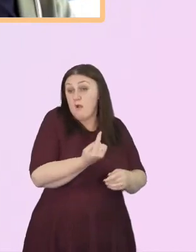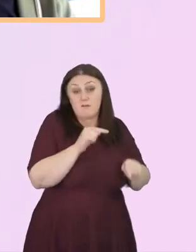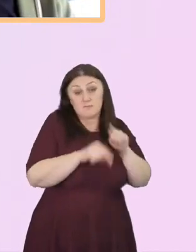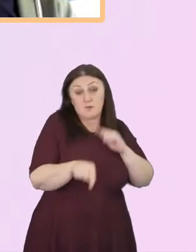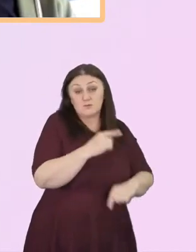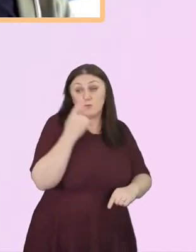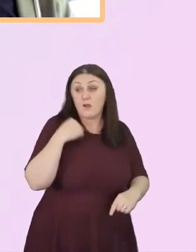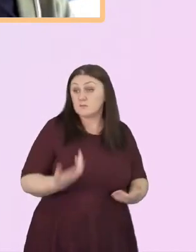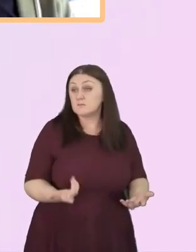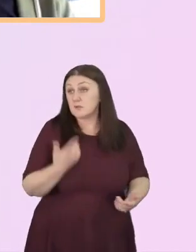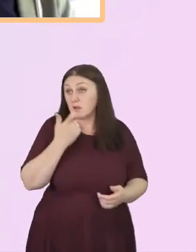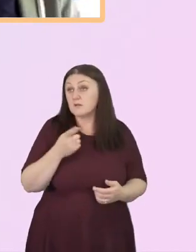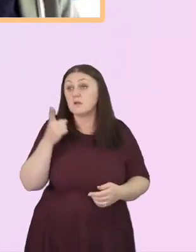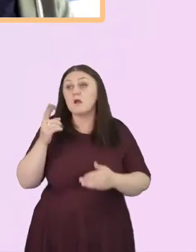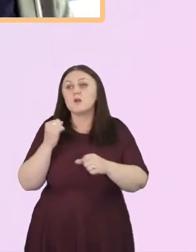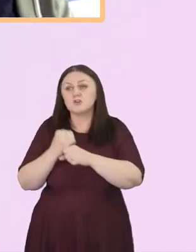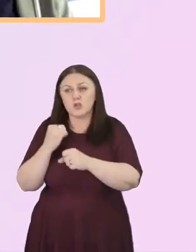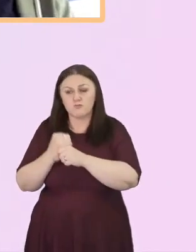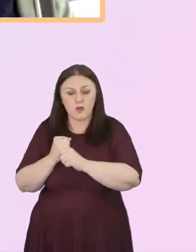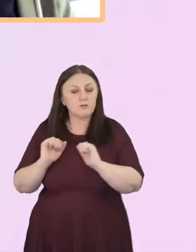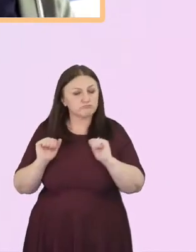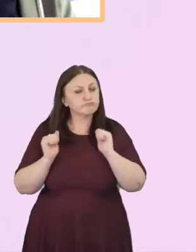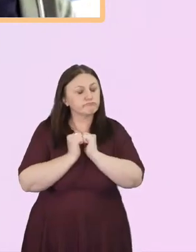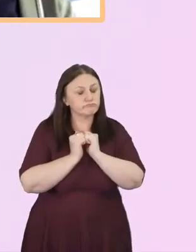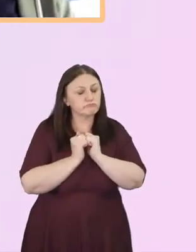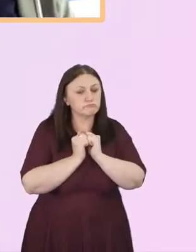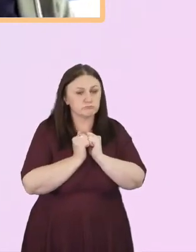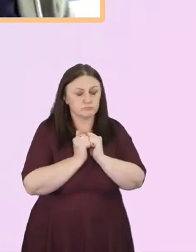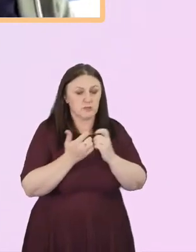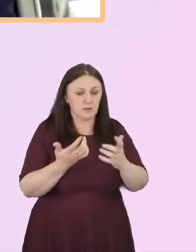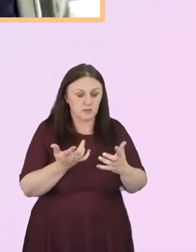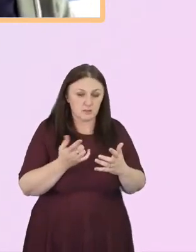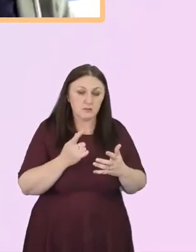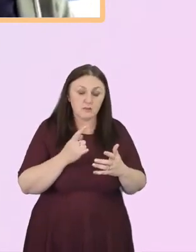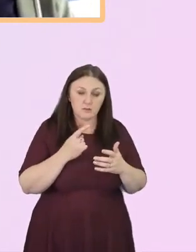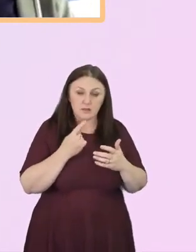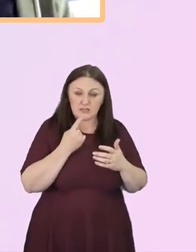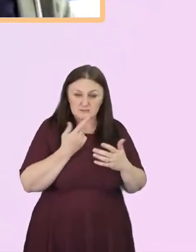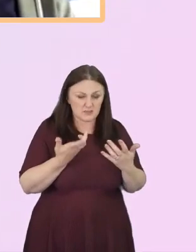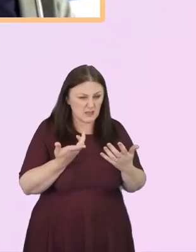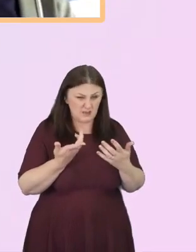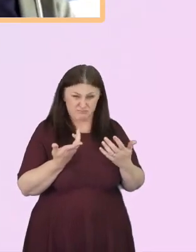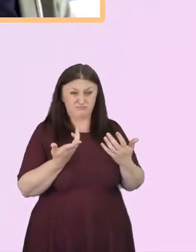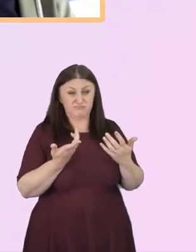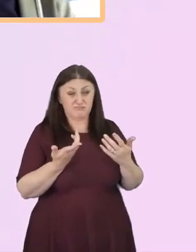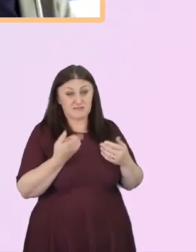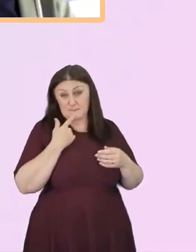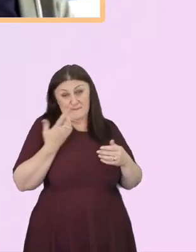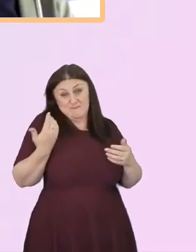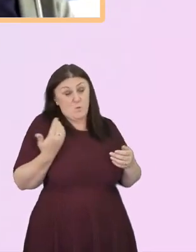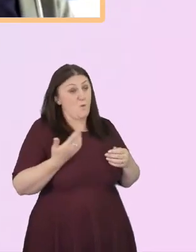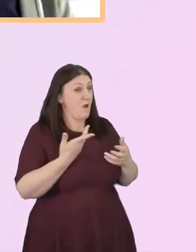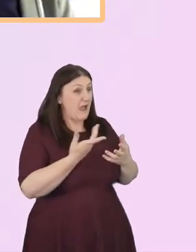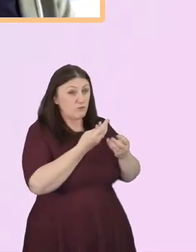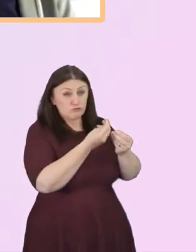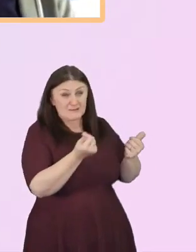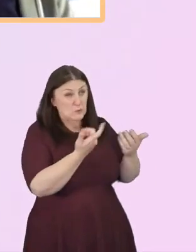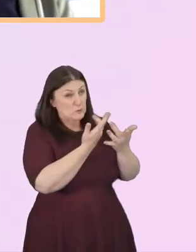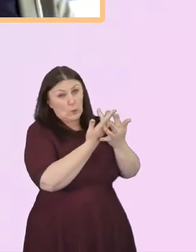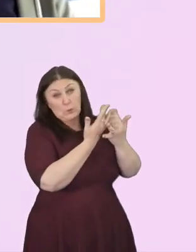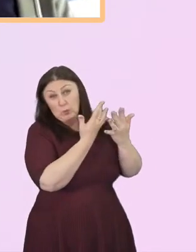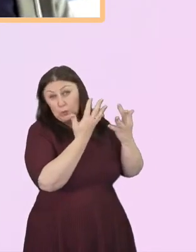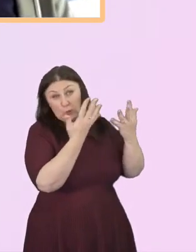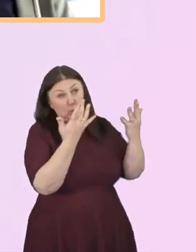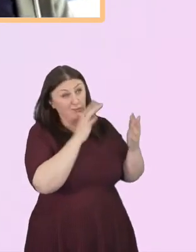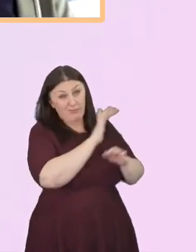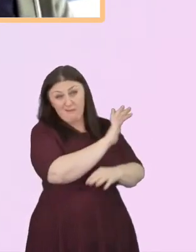Yeah, I'd agree with that. And, you know, I think, as I mentioned, there's so many resources out there which can be used.